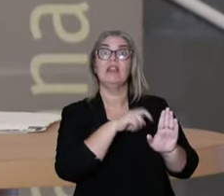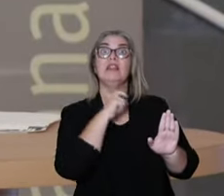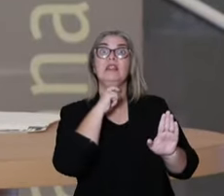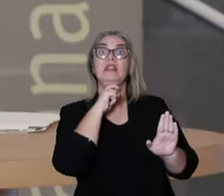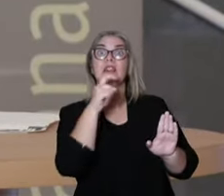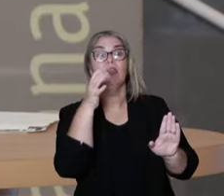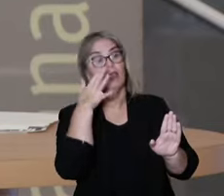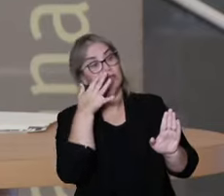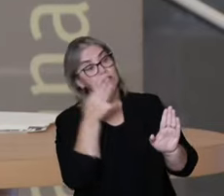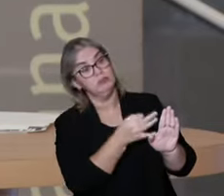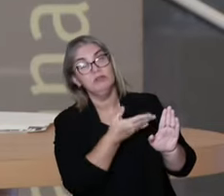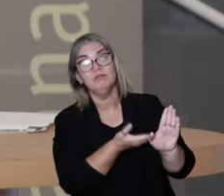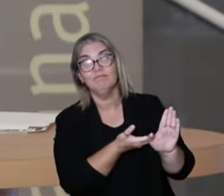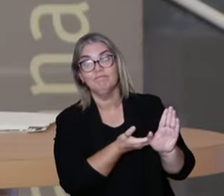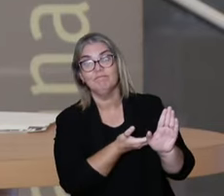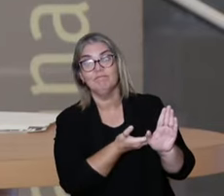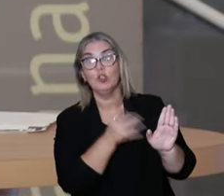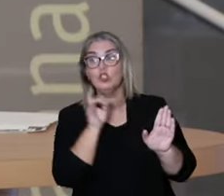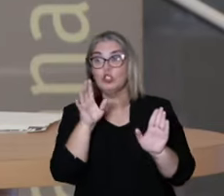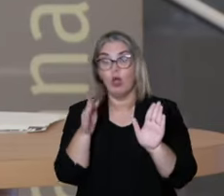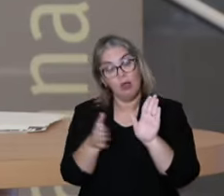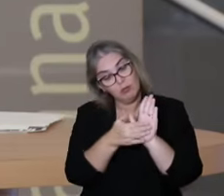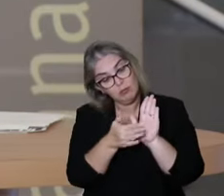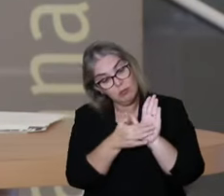It's something that causes a lot of problems.